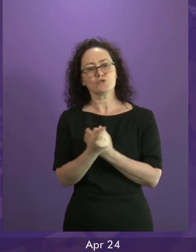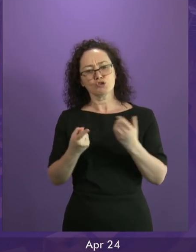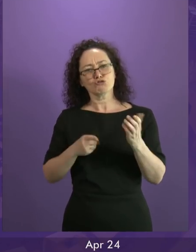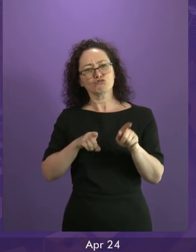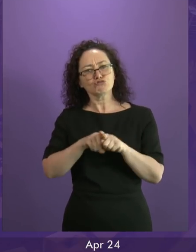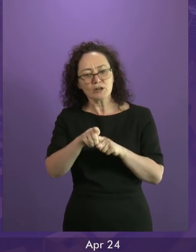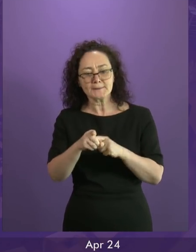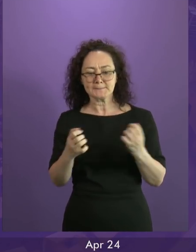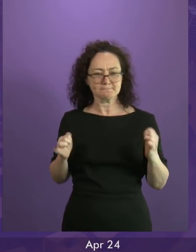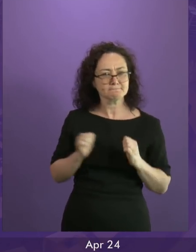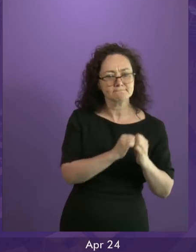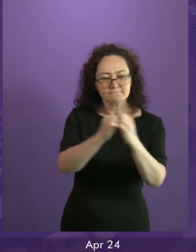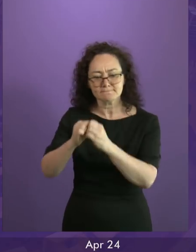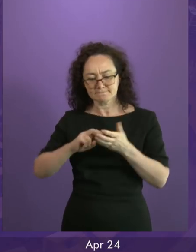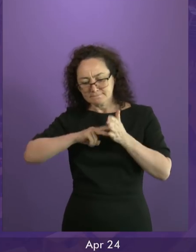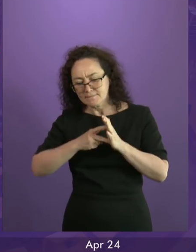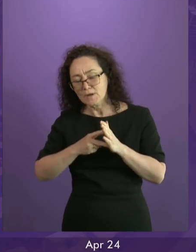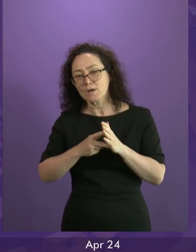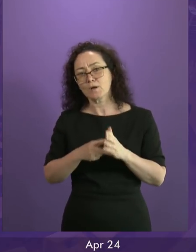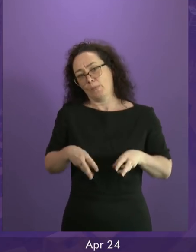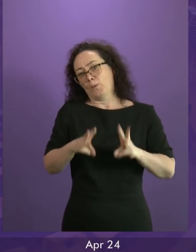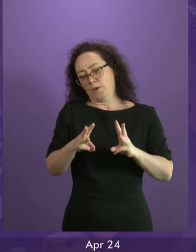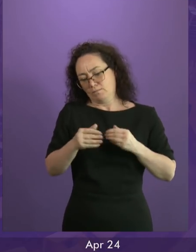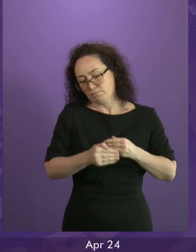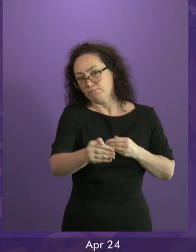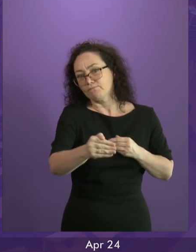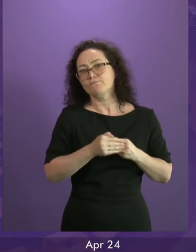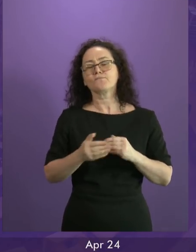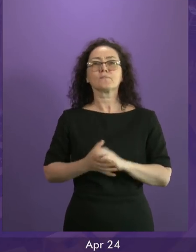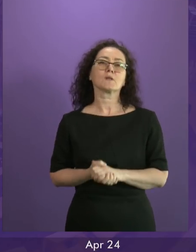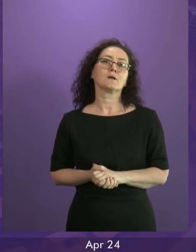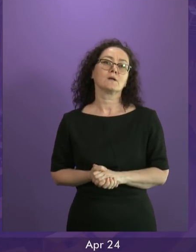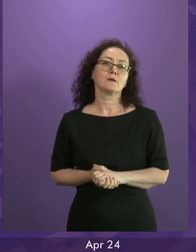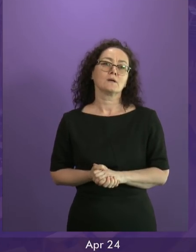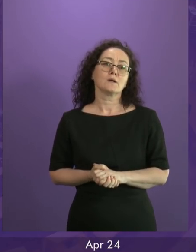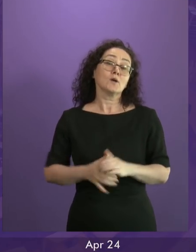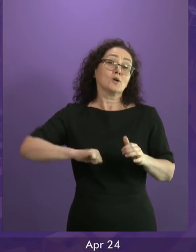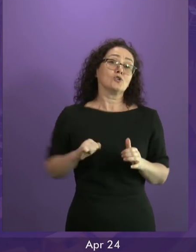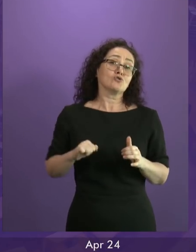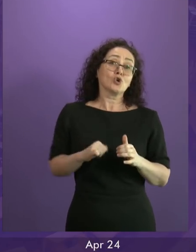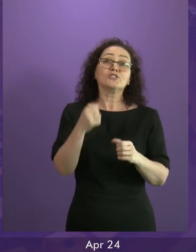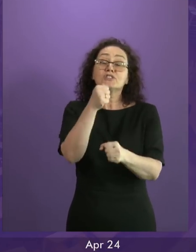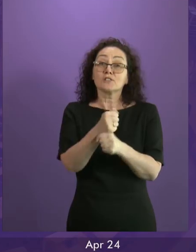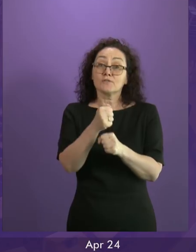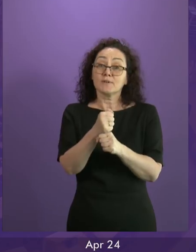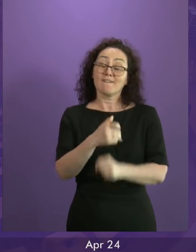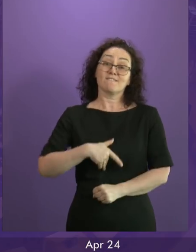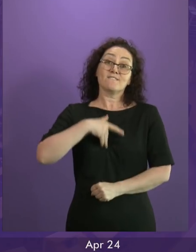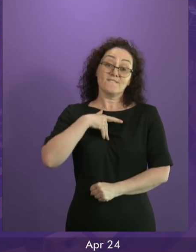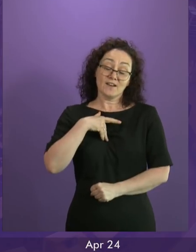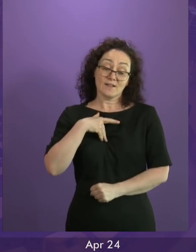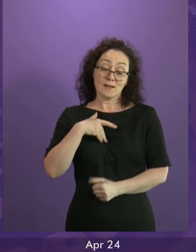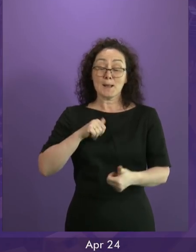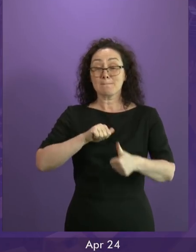to update Parliament about the implications for Scotland. The view of the Scottish Government is that the best way to break the deadlock